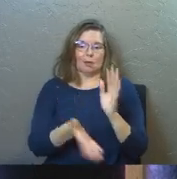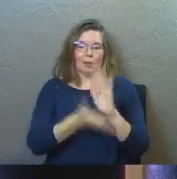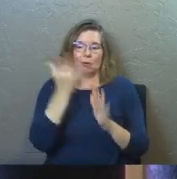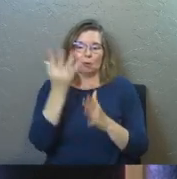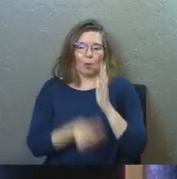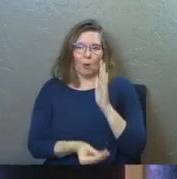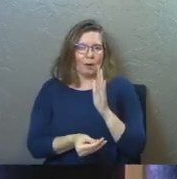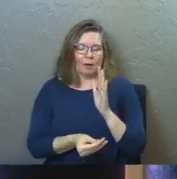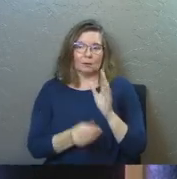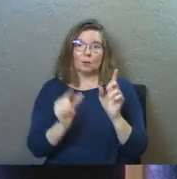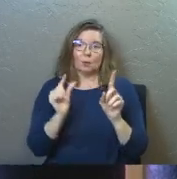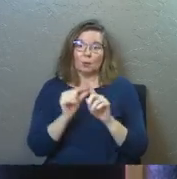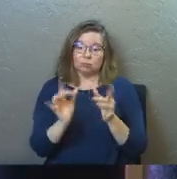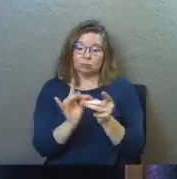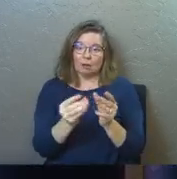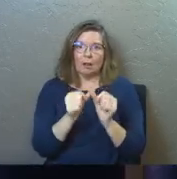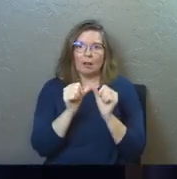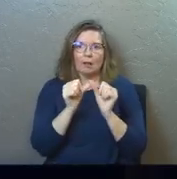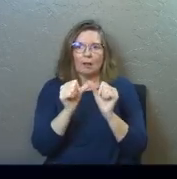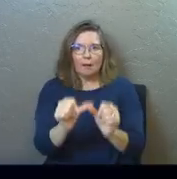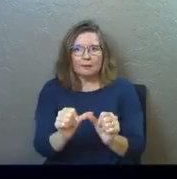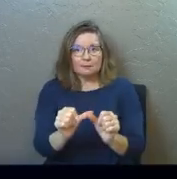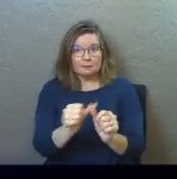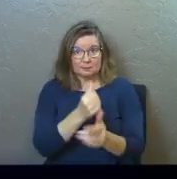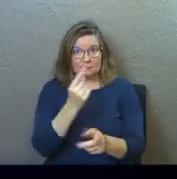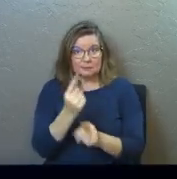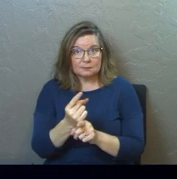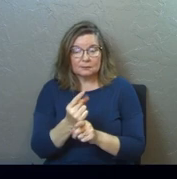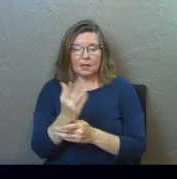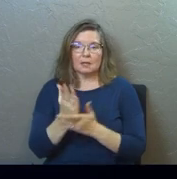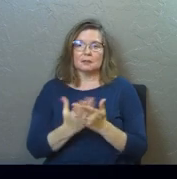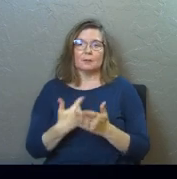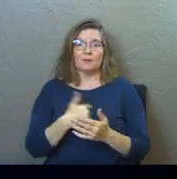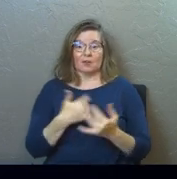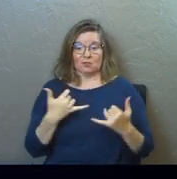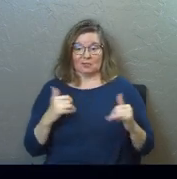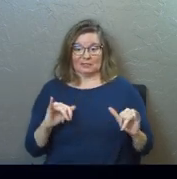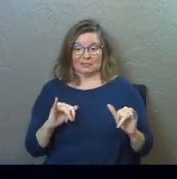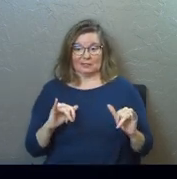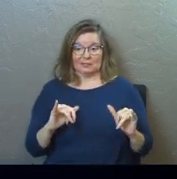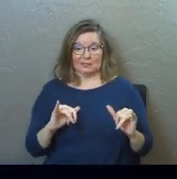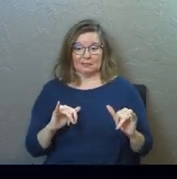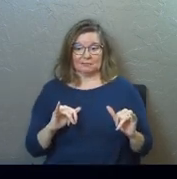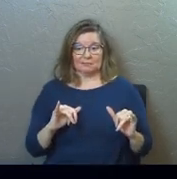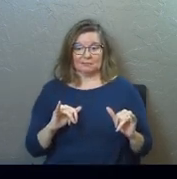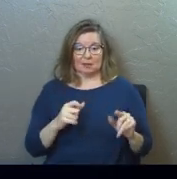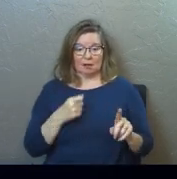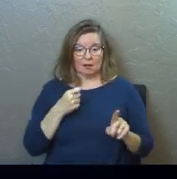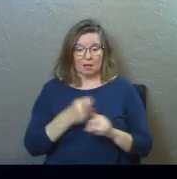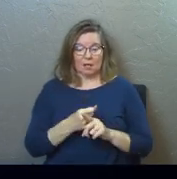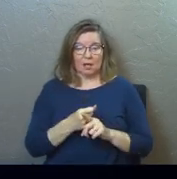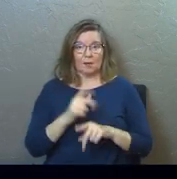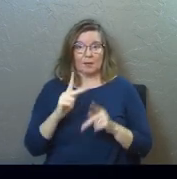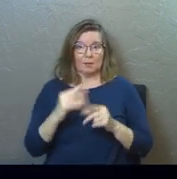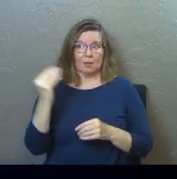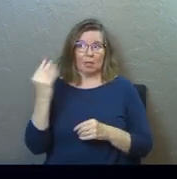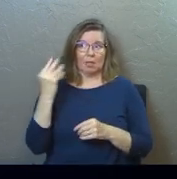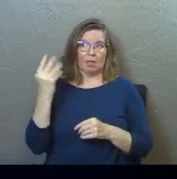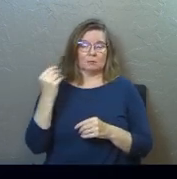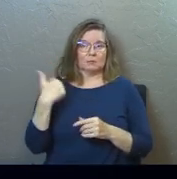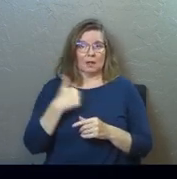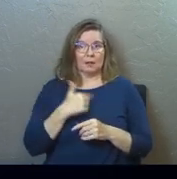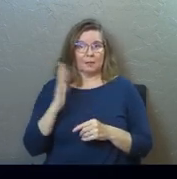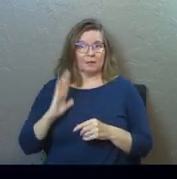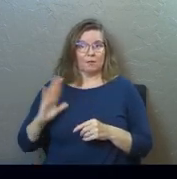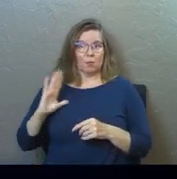gone. Words last. Amen. Words last, and some of us are still under the impact of words that have been spoken